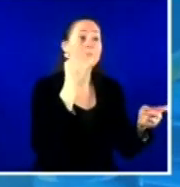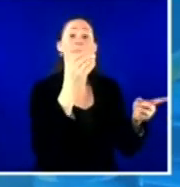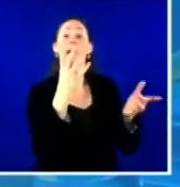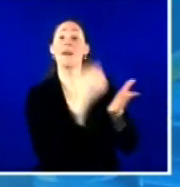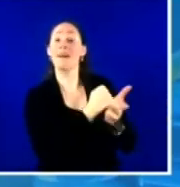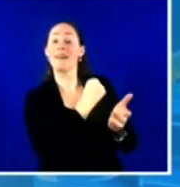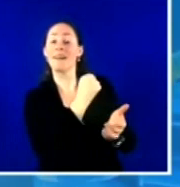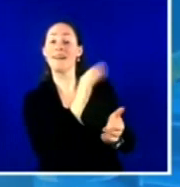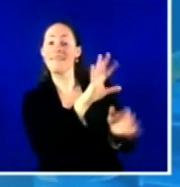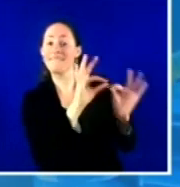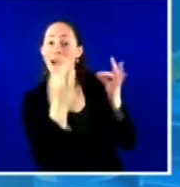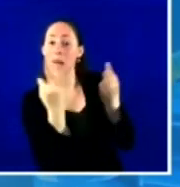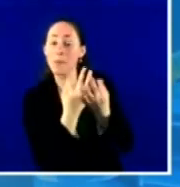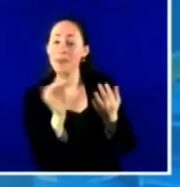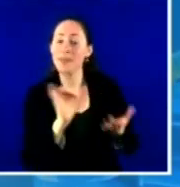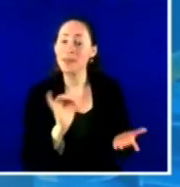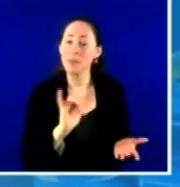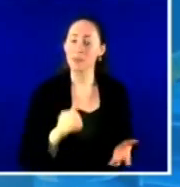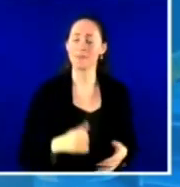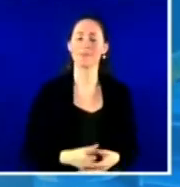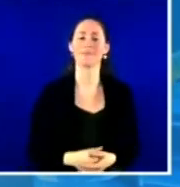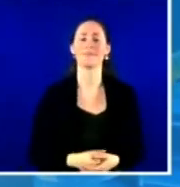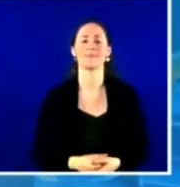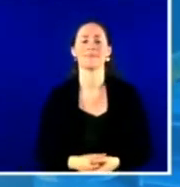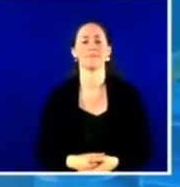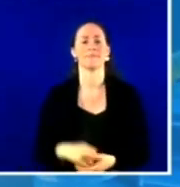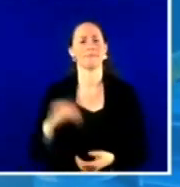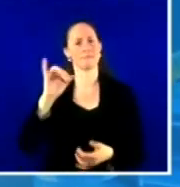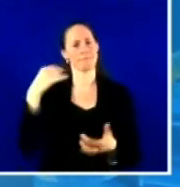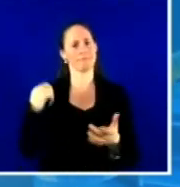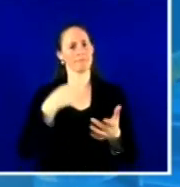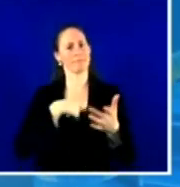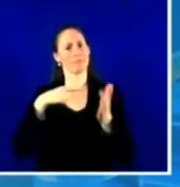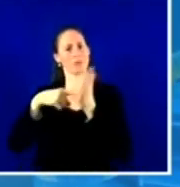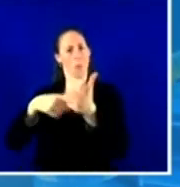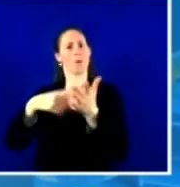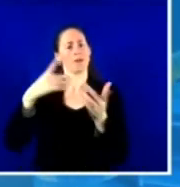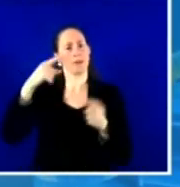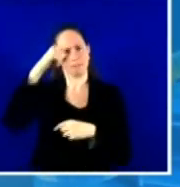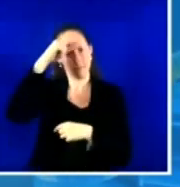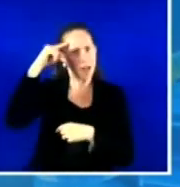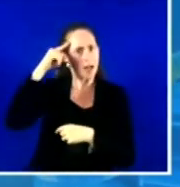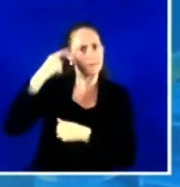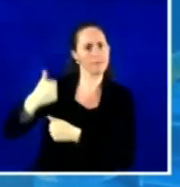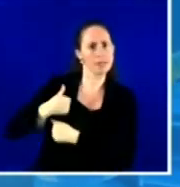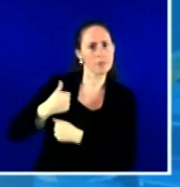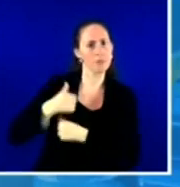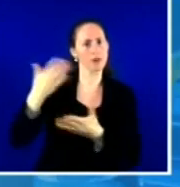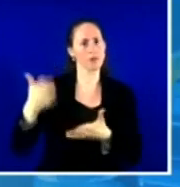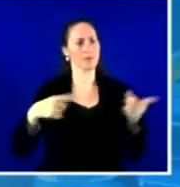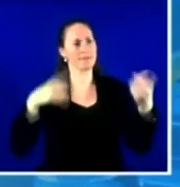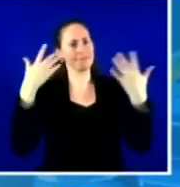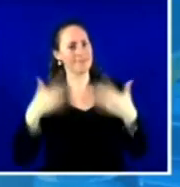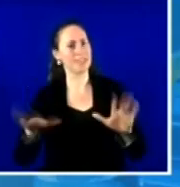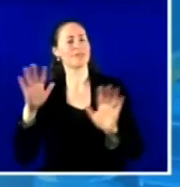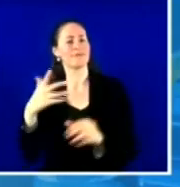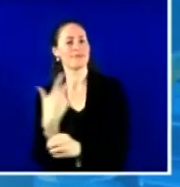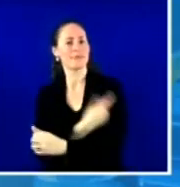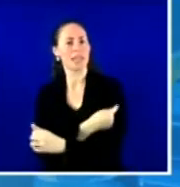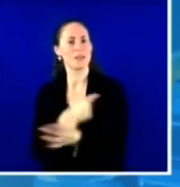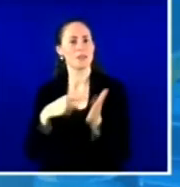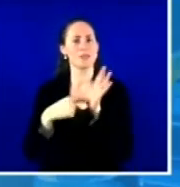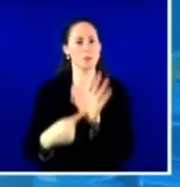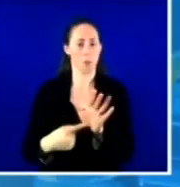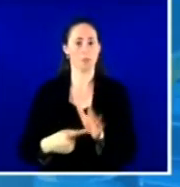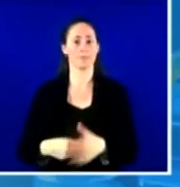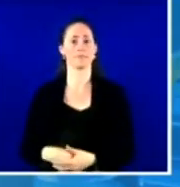Black veterans who receive vaccinations and then using those to inform others in the community. I have personally been involved in Black